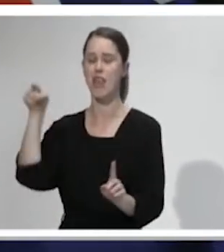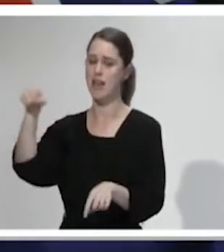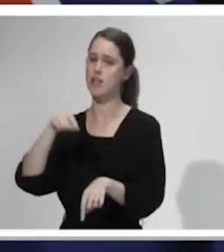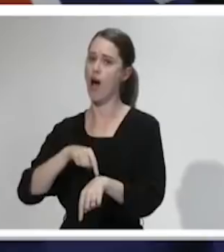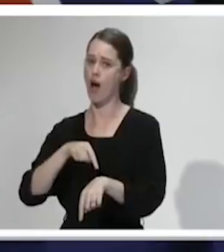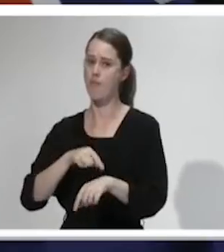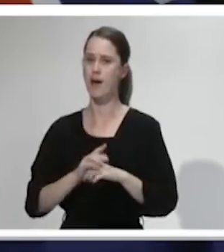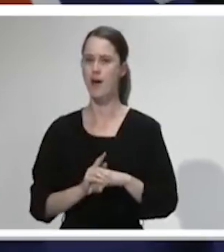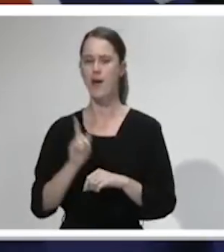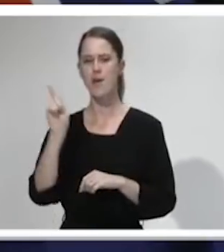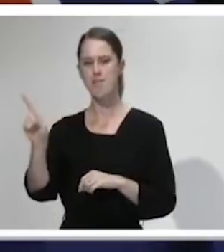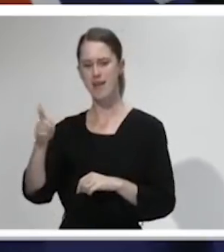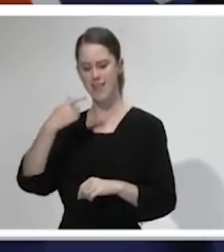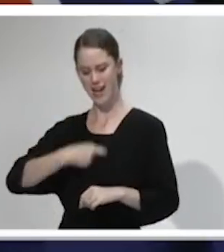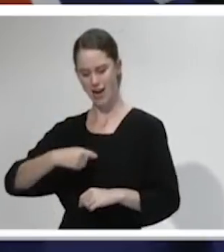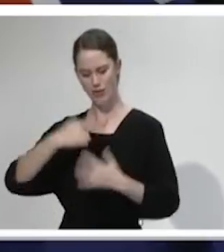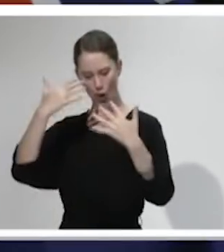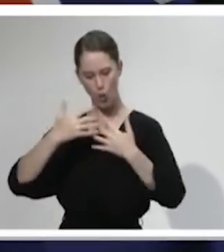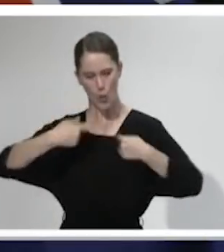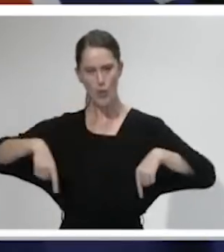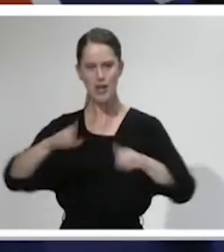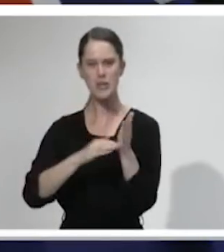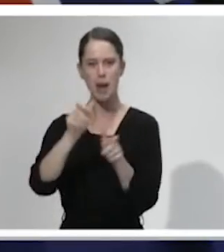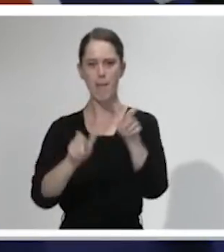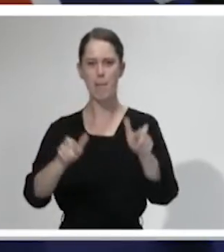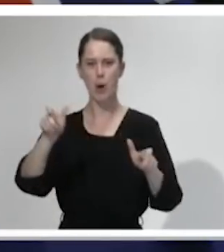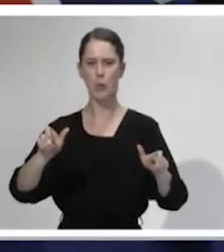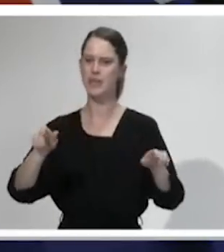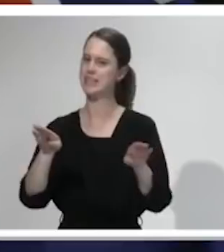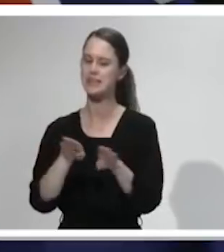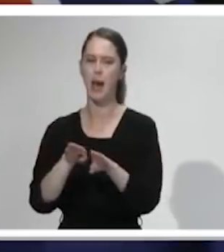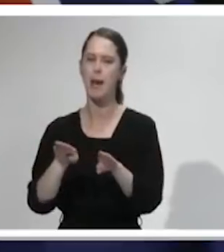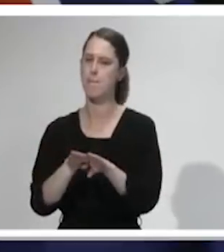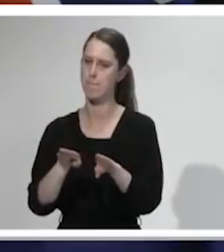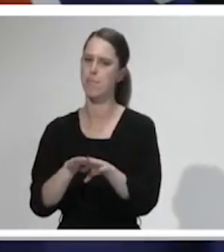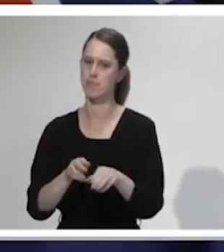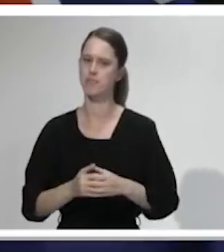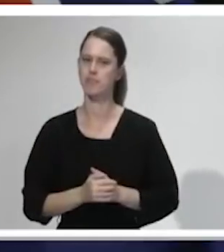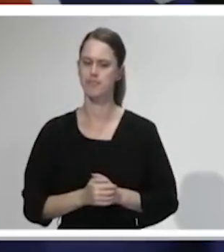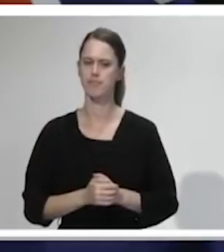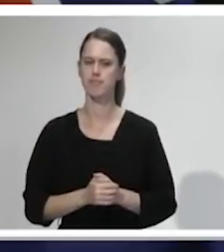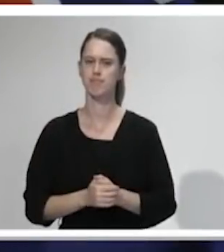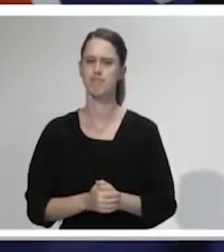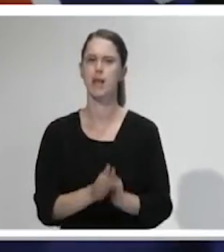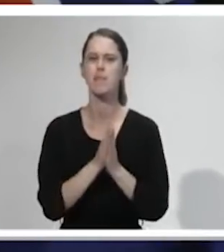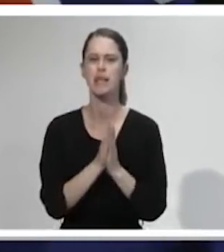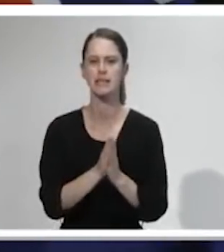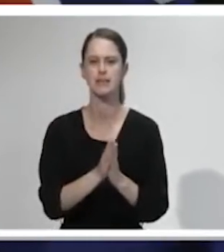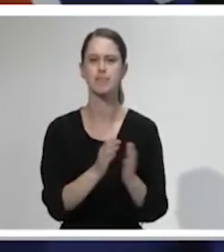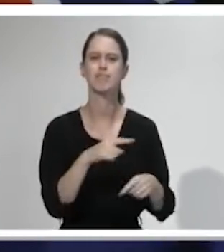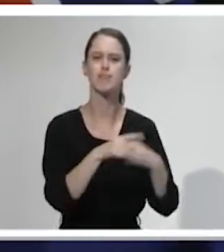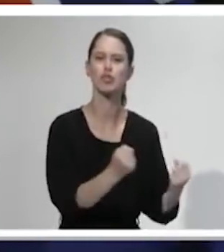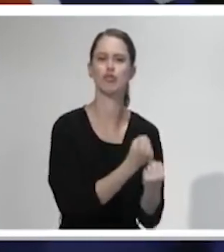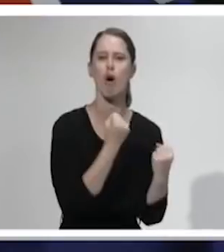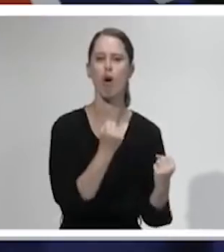But the character of who we are as a country remains exactly the same. So please, stay strong,